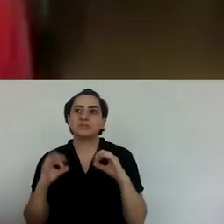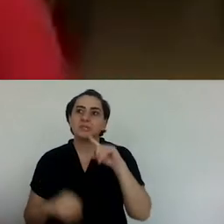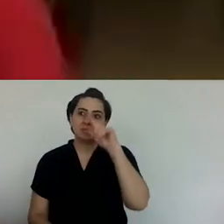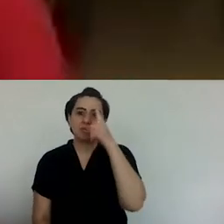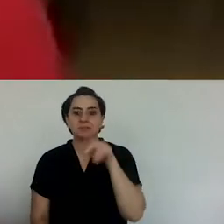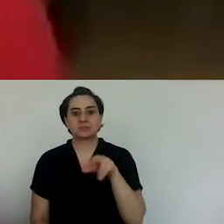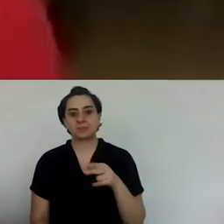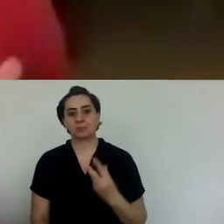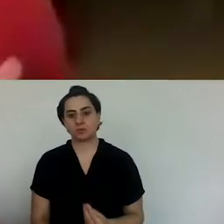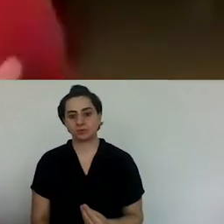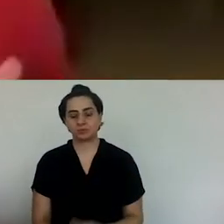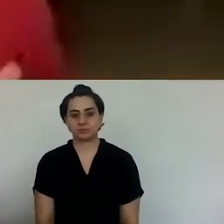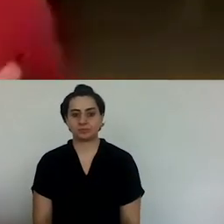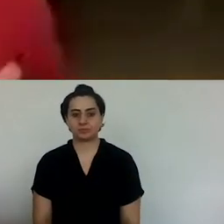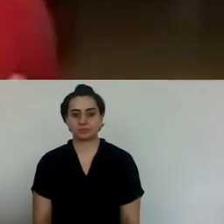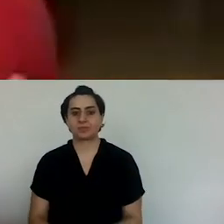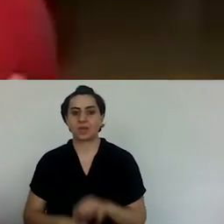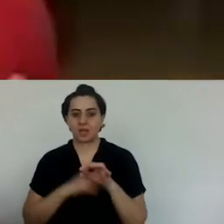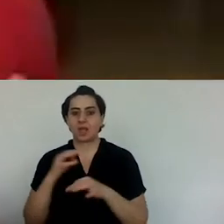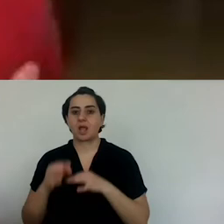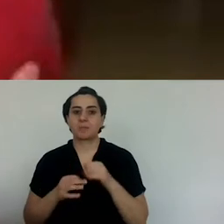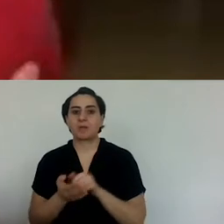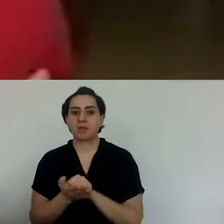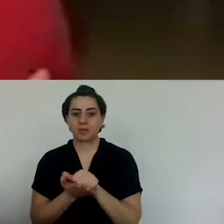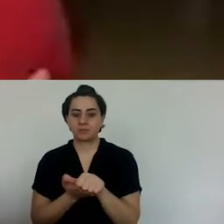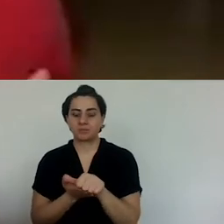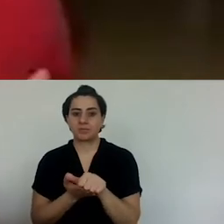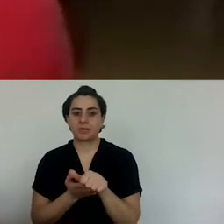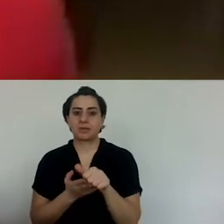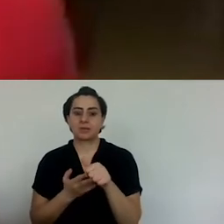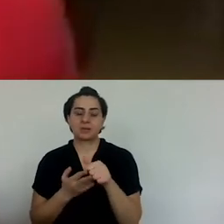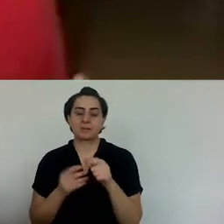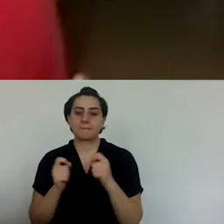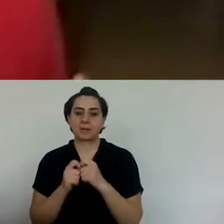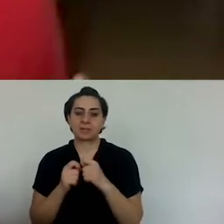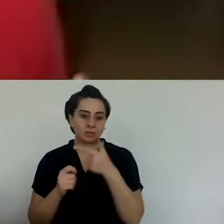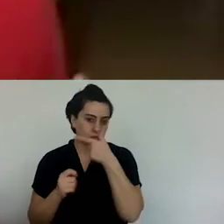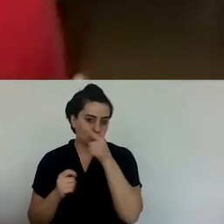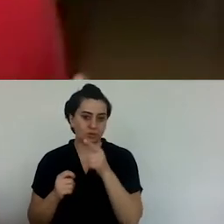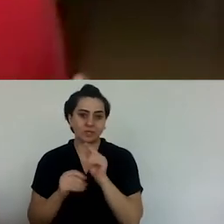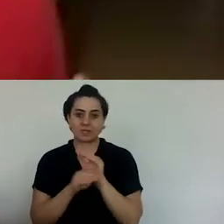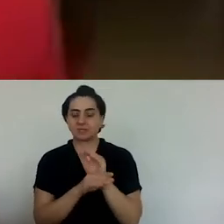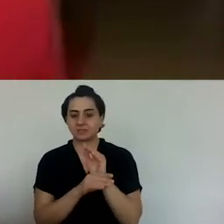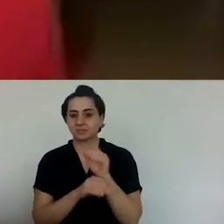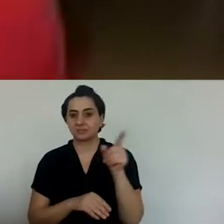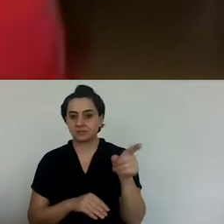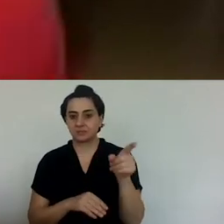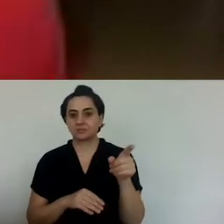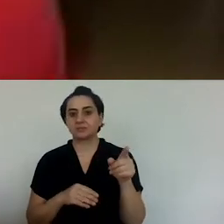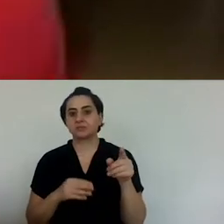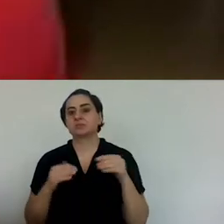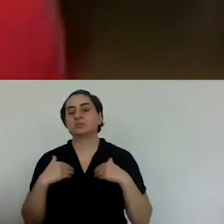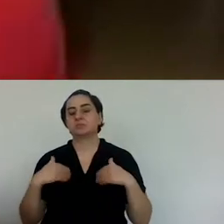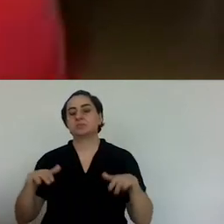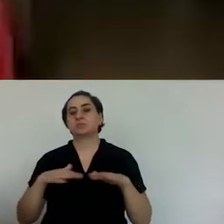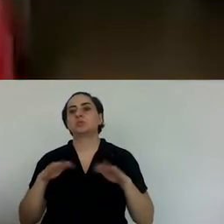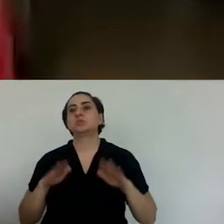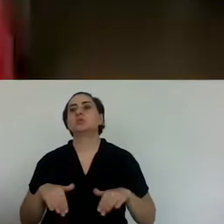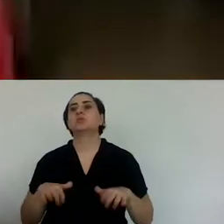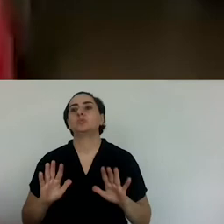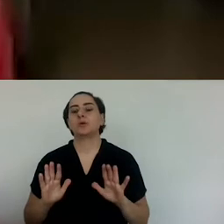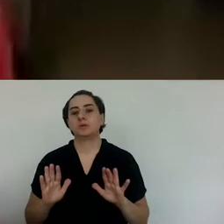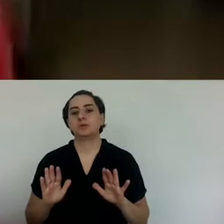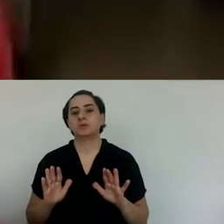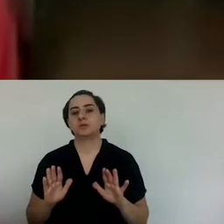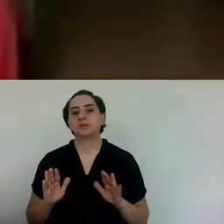Thessaloniki or to Greece. And then we really felt lonely. A lot of our relatives were living